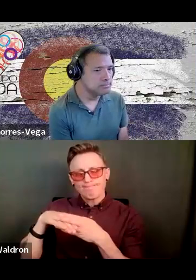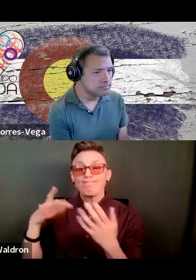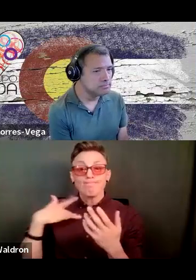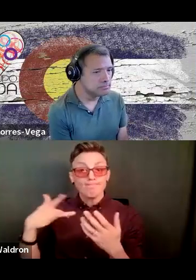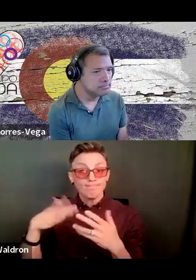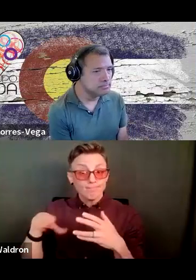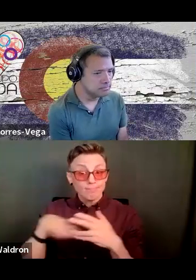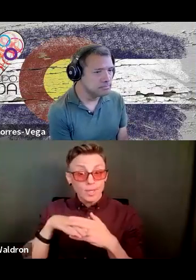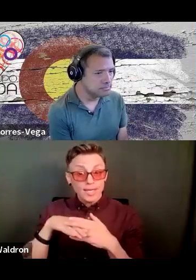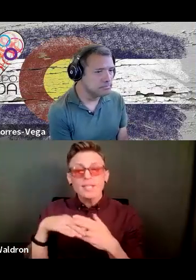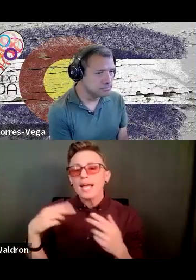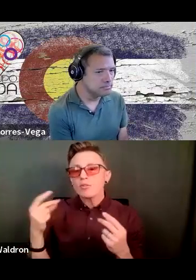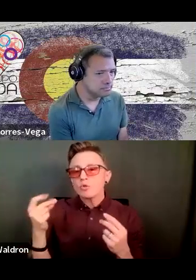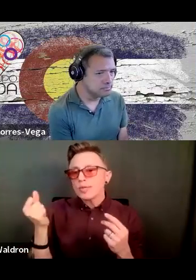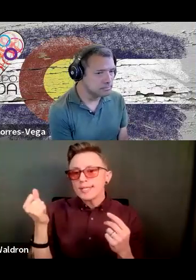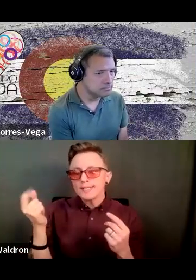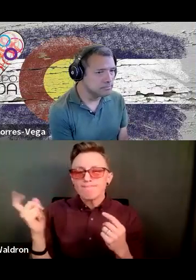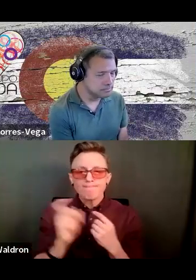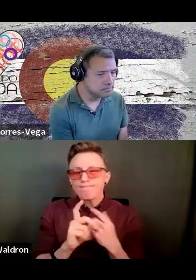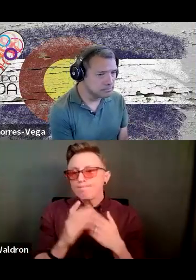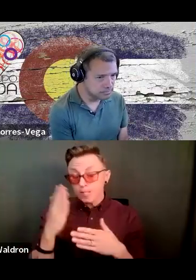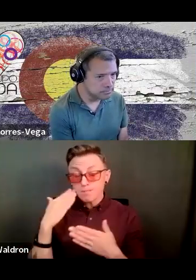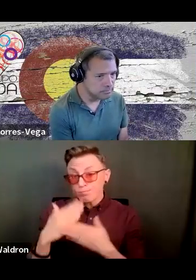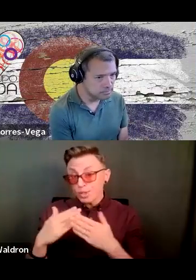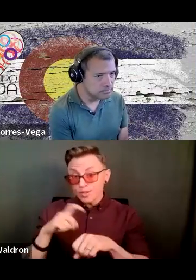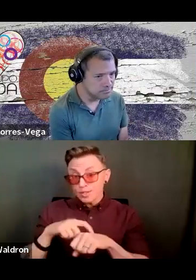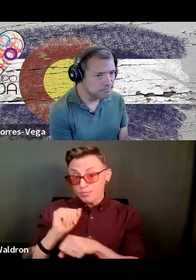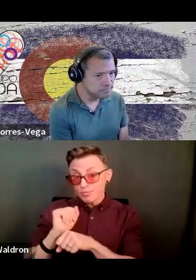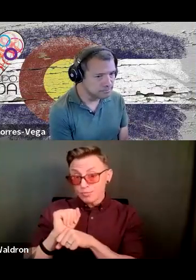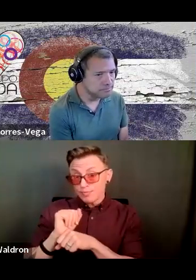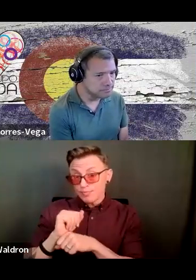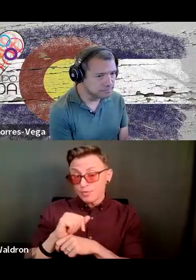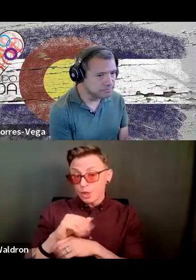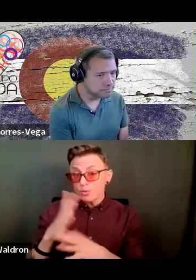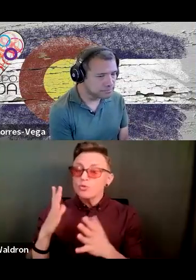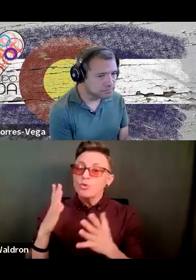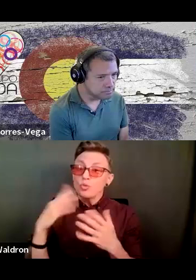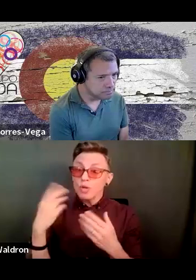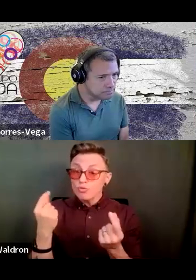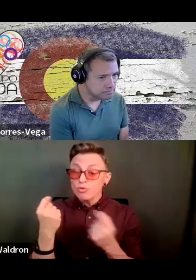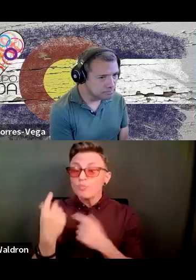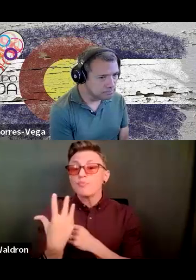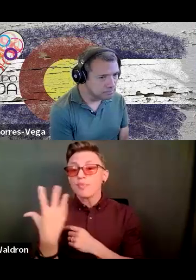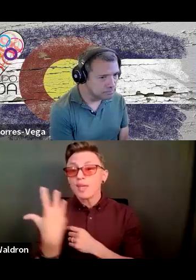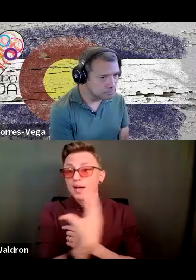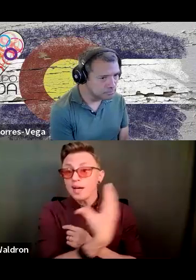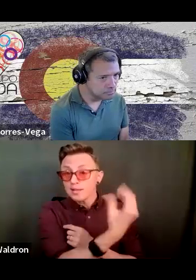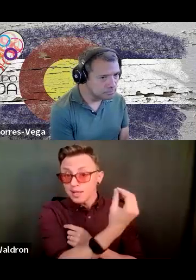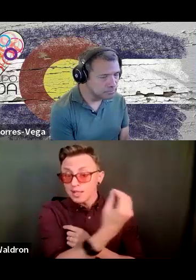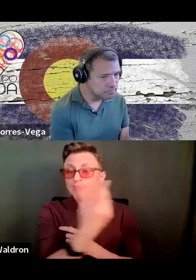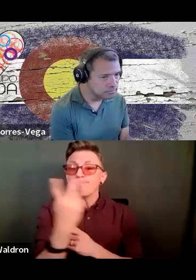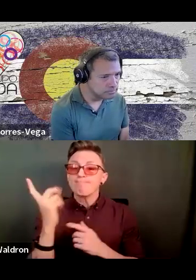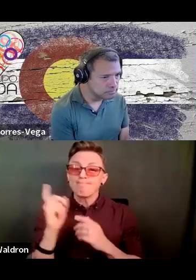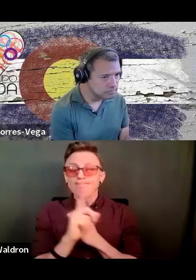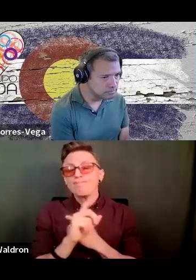break, it was just a little quick break on the job, because it was just a part-time job. And I'd go outside, and it was in